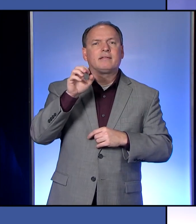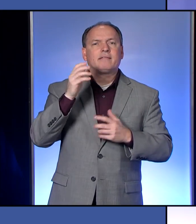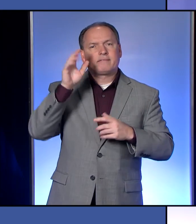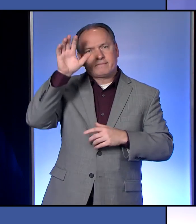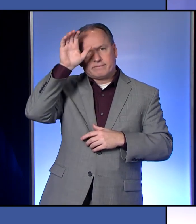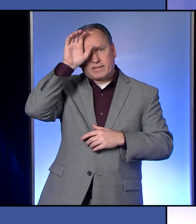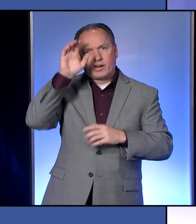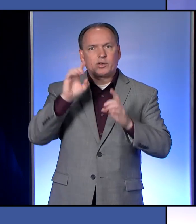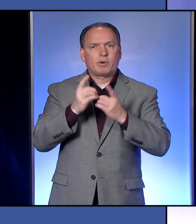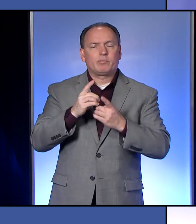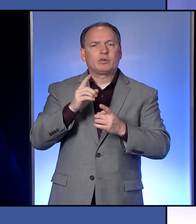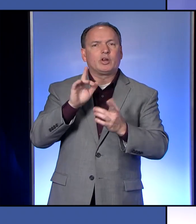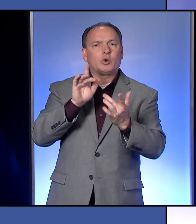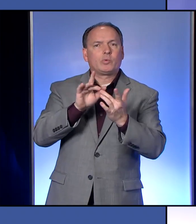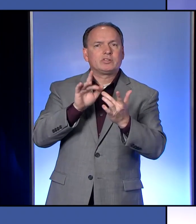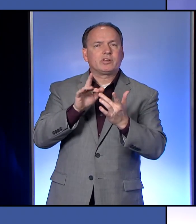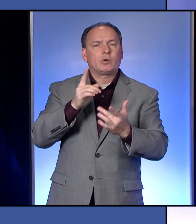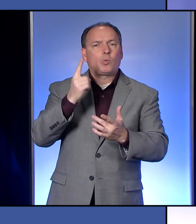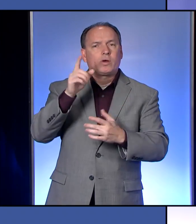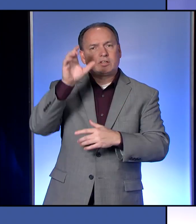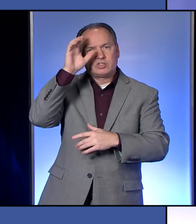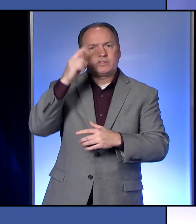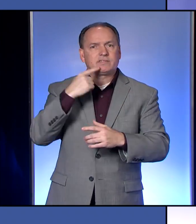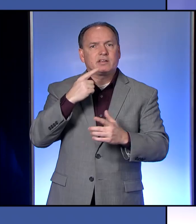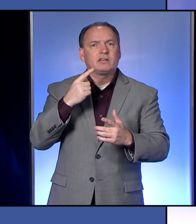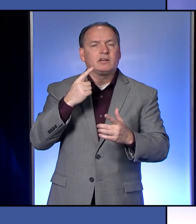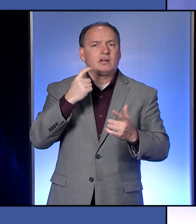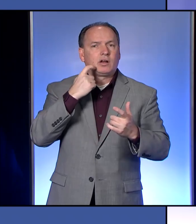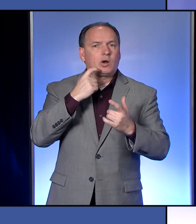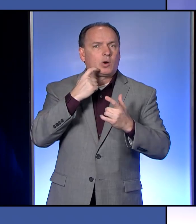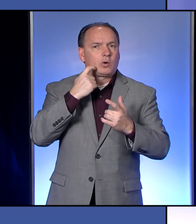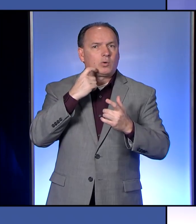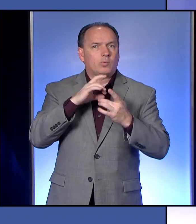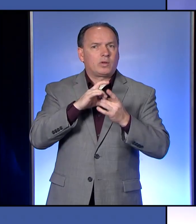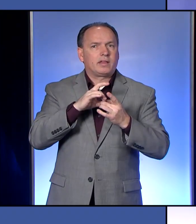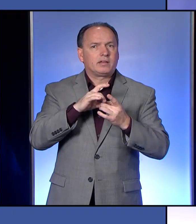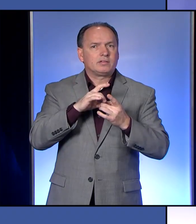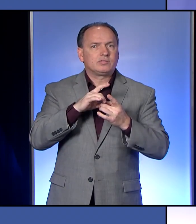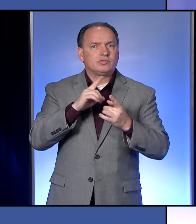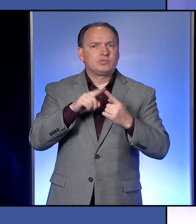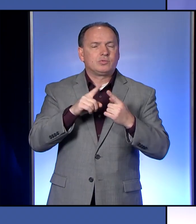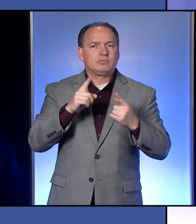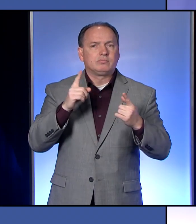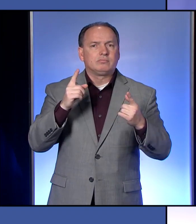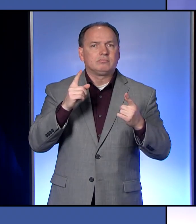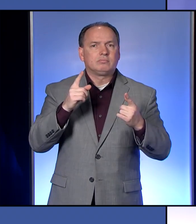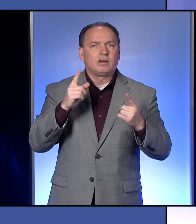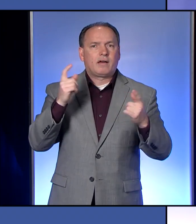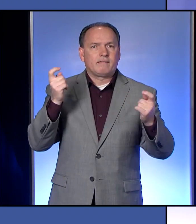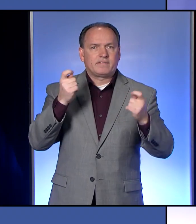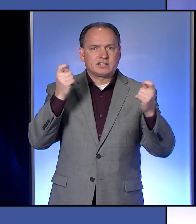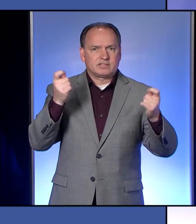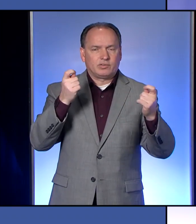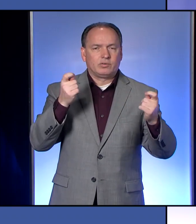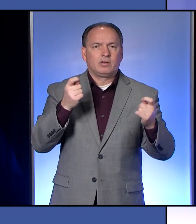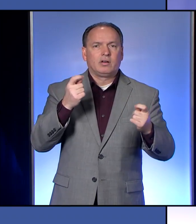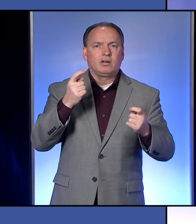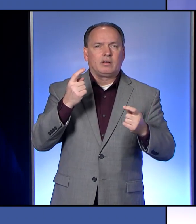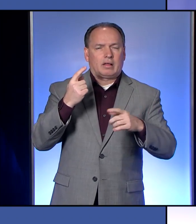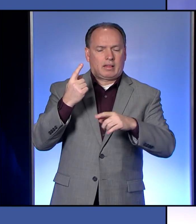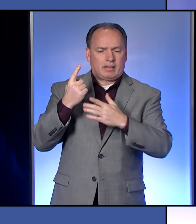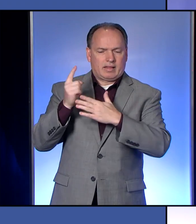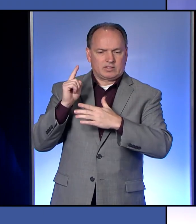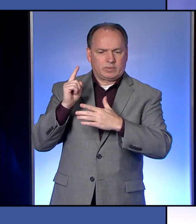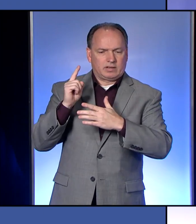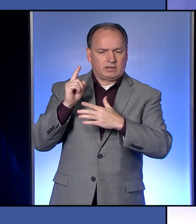out one of their chiefs did regarding the Cherry Festival. So a few weeks back, of course, we, uh, or, uh, last weekend or so,